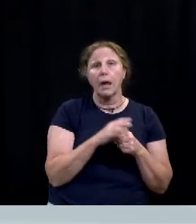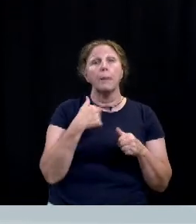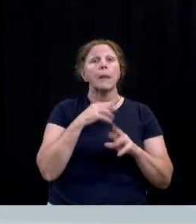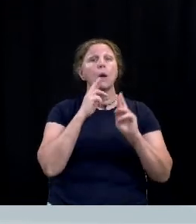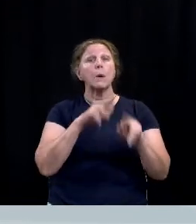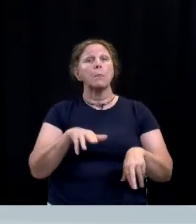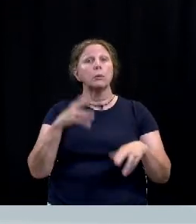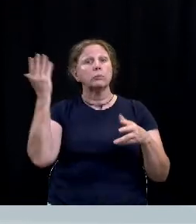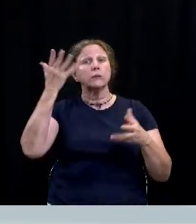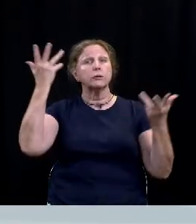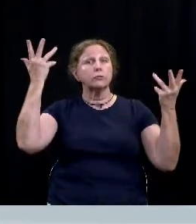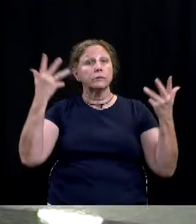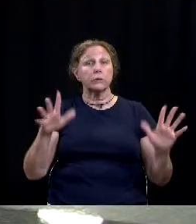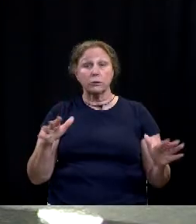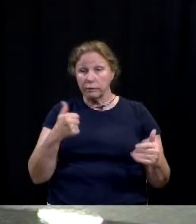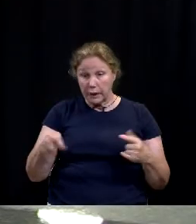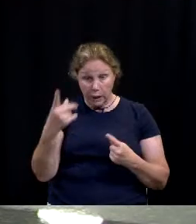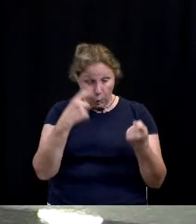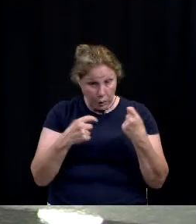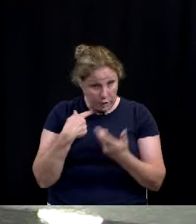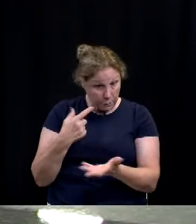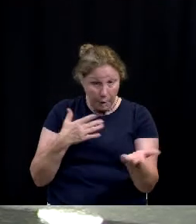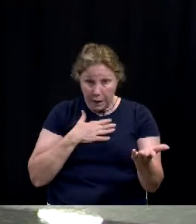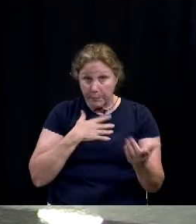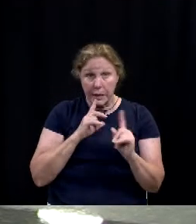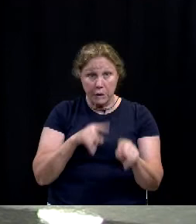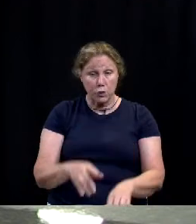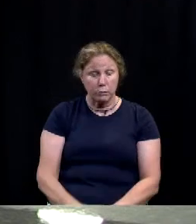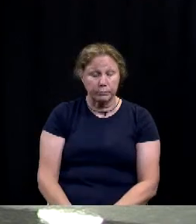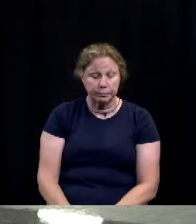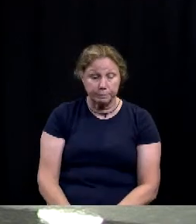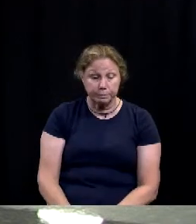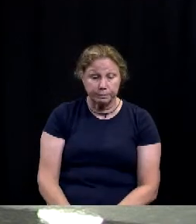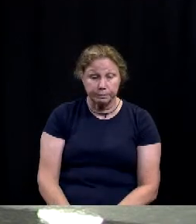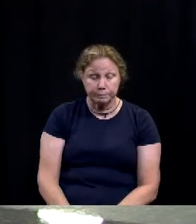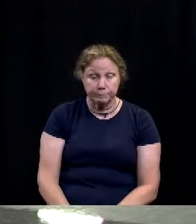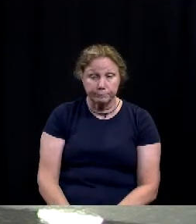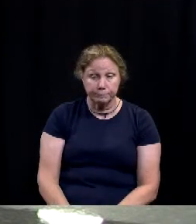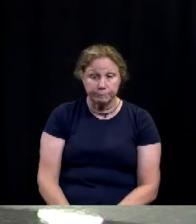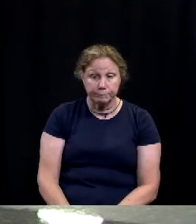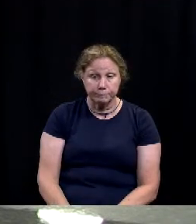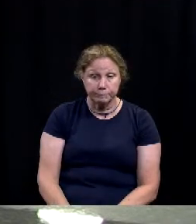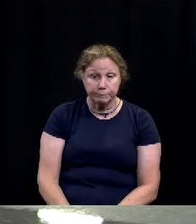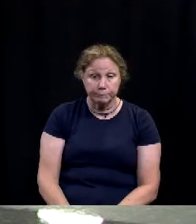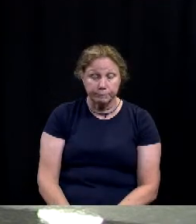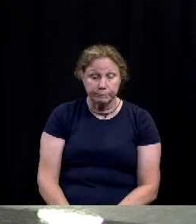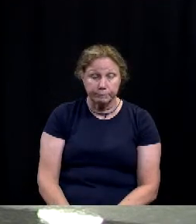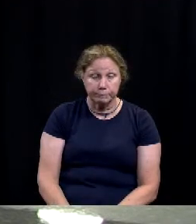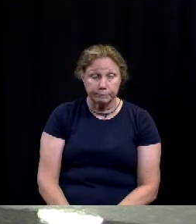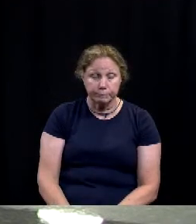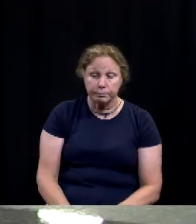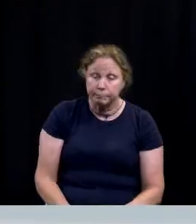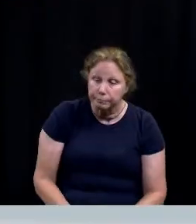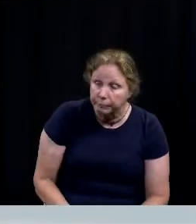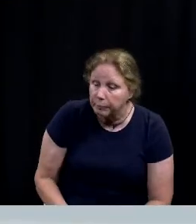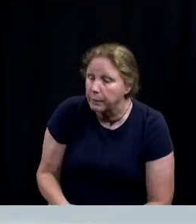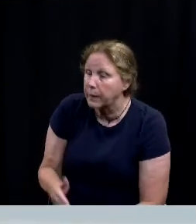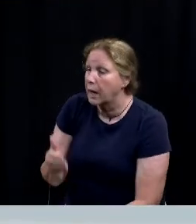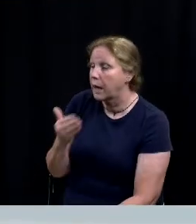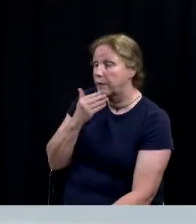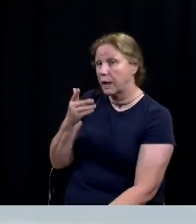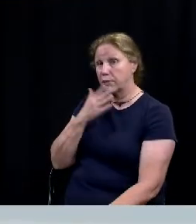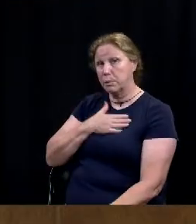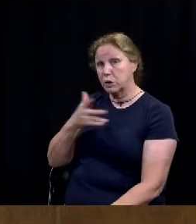presentation if y'all have any questions i'll be glad to answer thank you really appreciate the